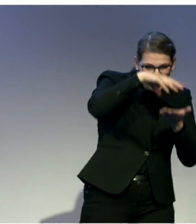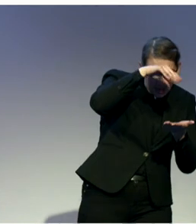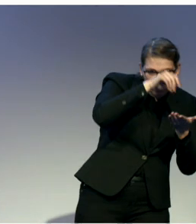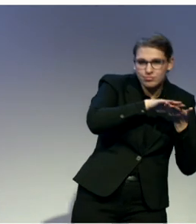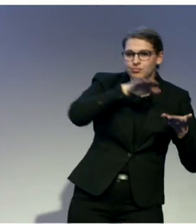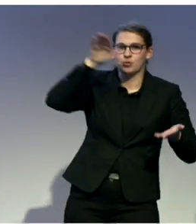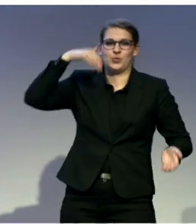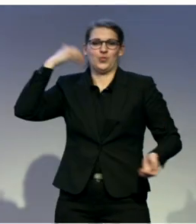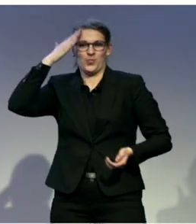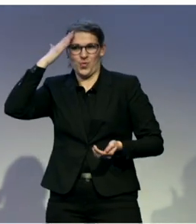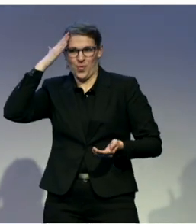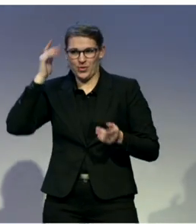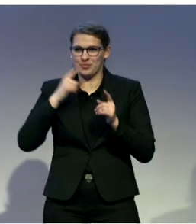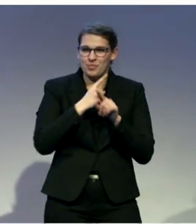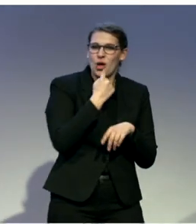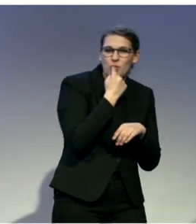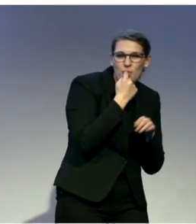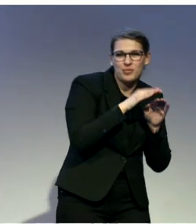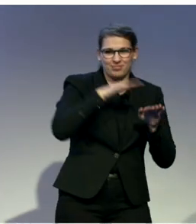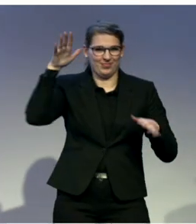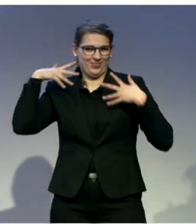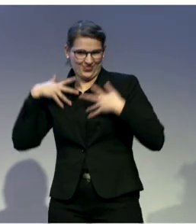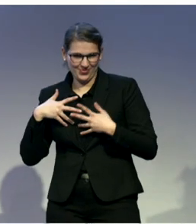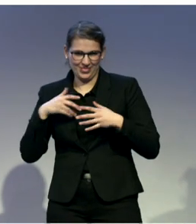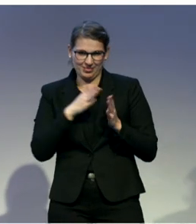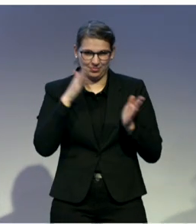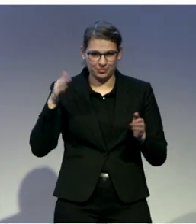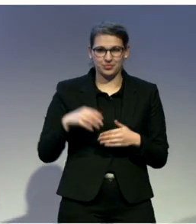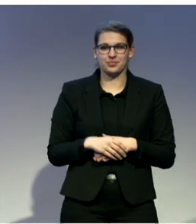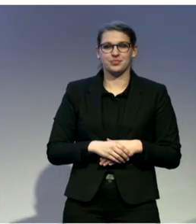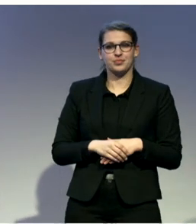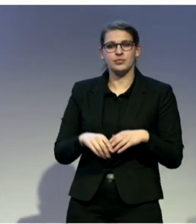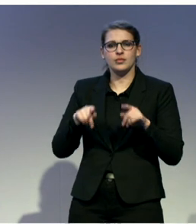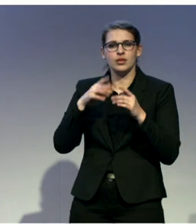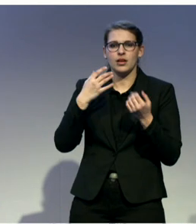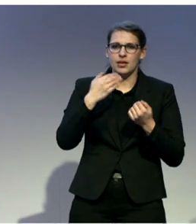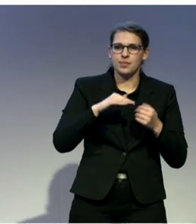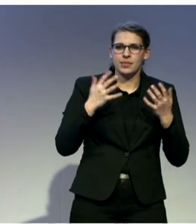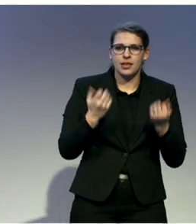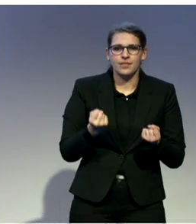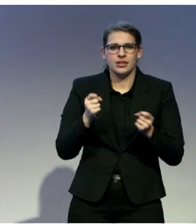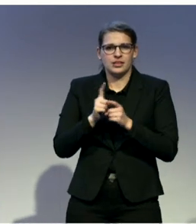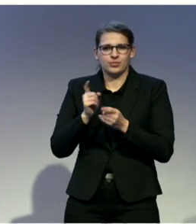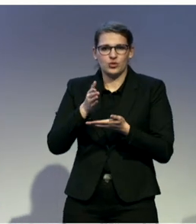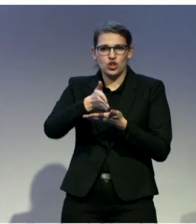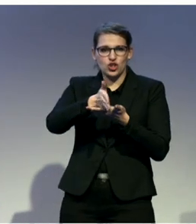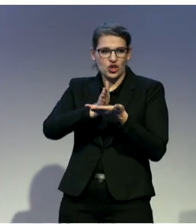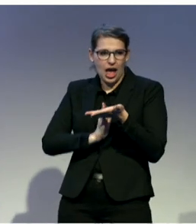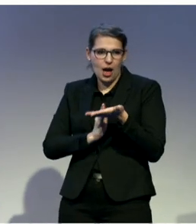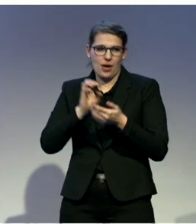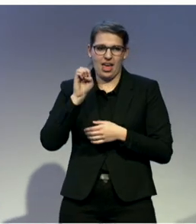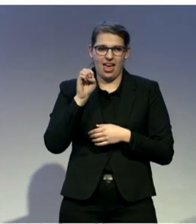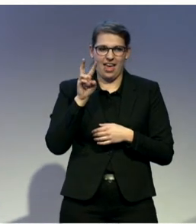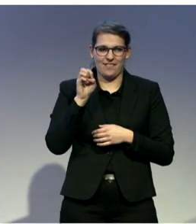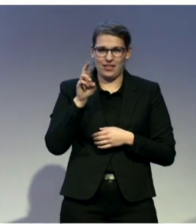feature called Share Everything, as Michele mentioned, is we enable you to have sign language conversations